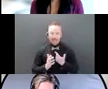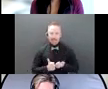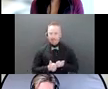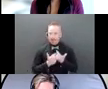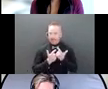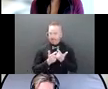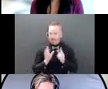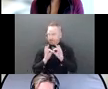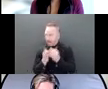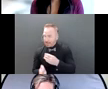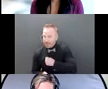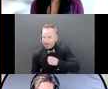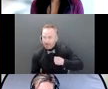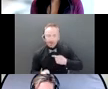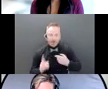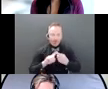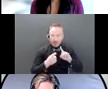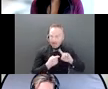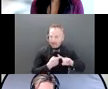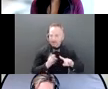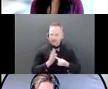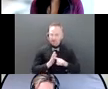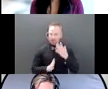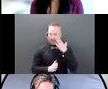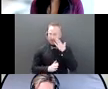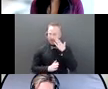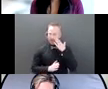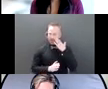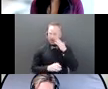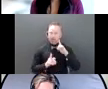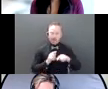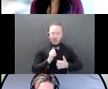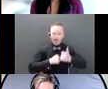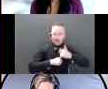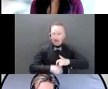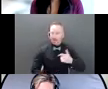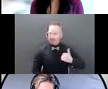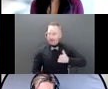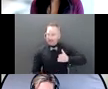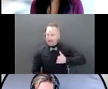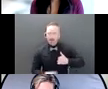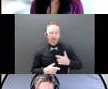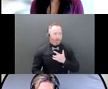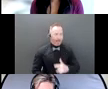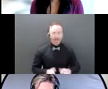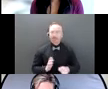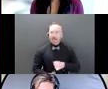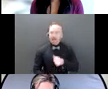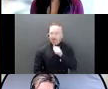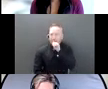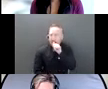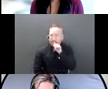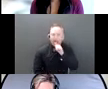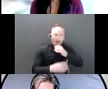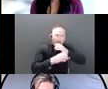private about our finances. We don't normally talk about money matters with just anyone. And even with people